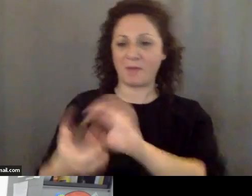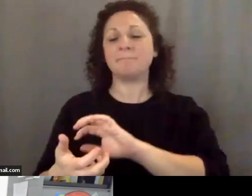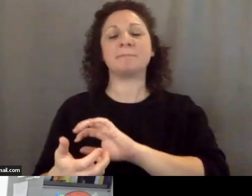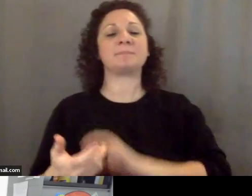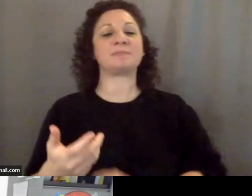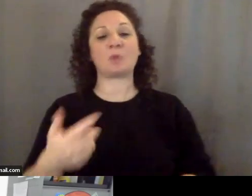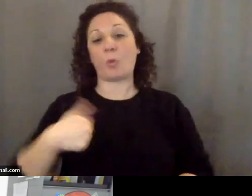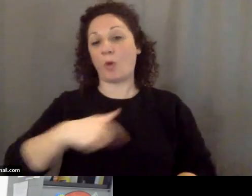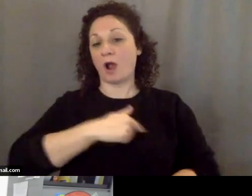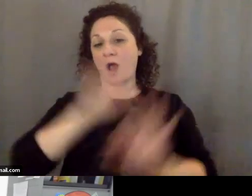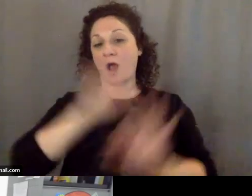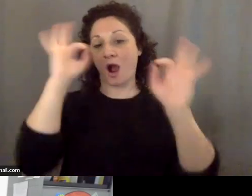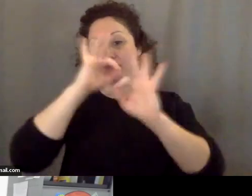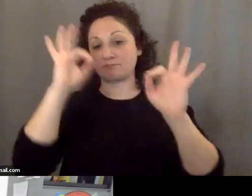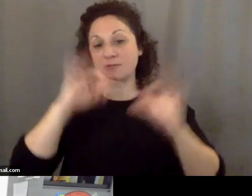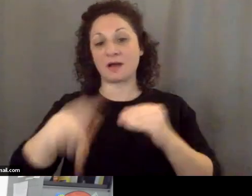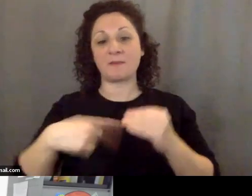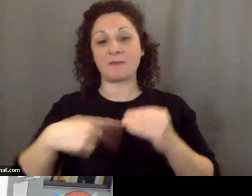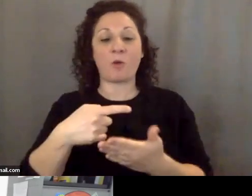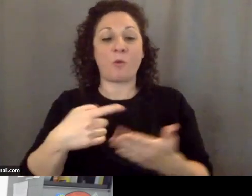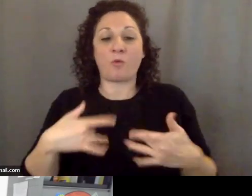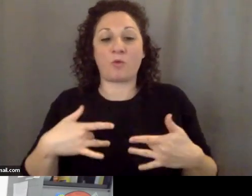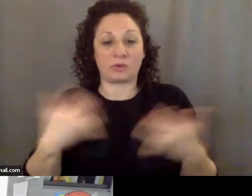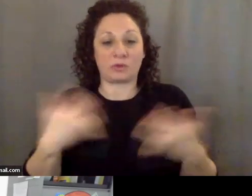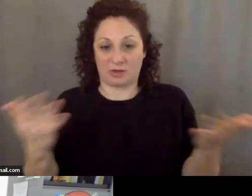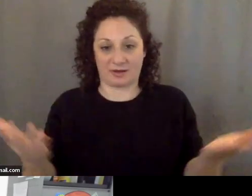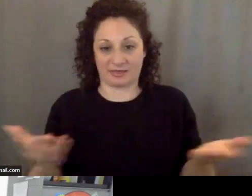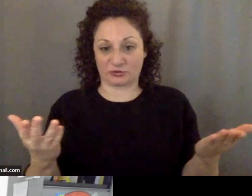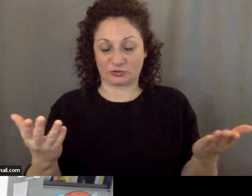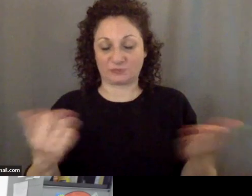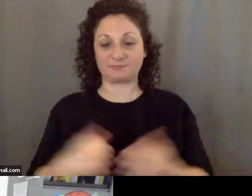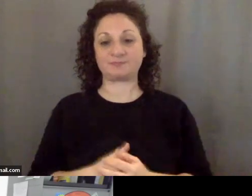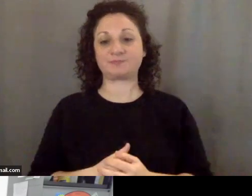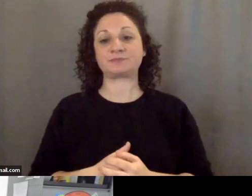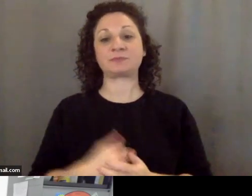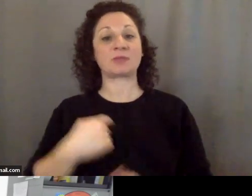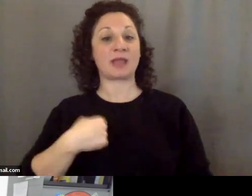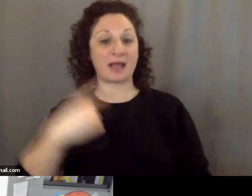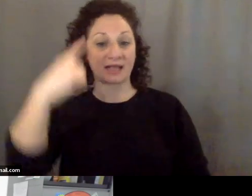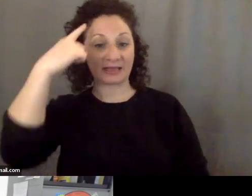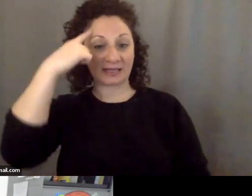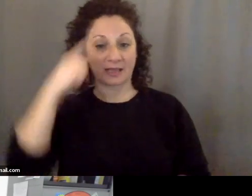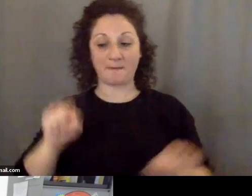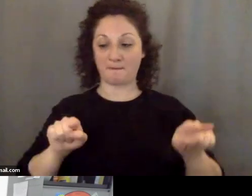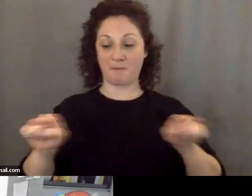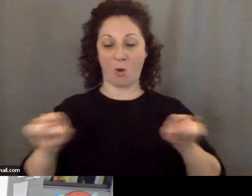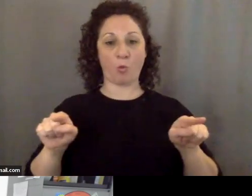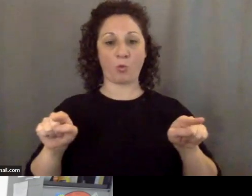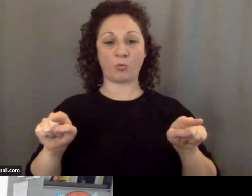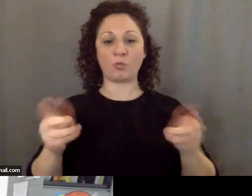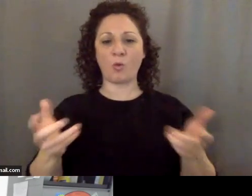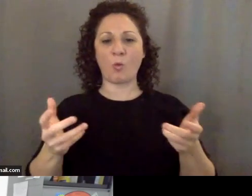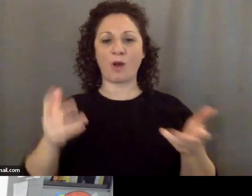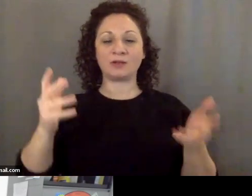in the dark about what goes on here. And I think both sides would like to minimize this. But,